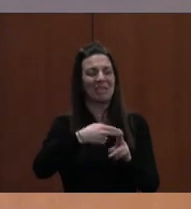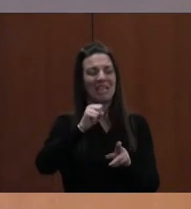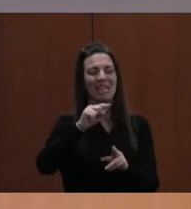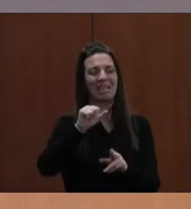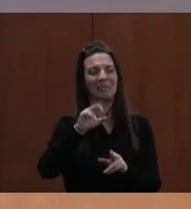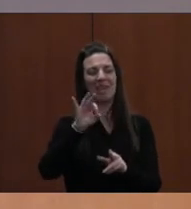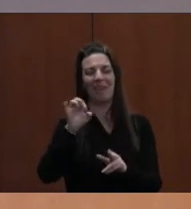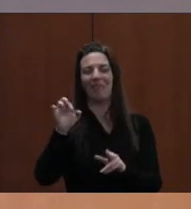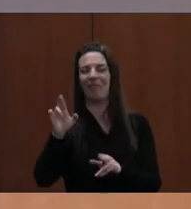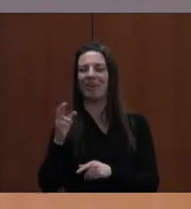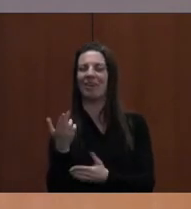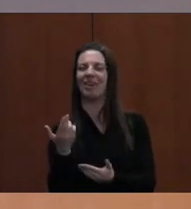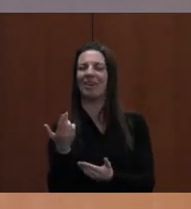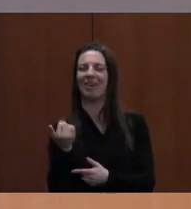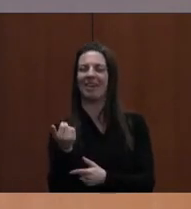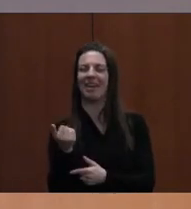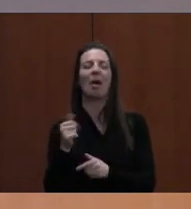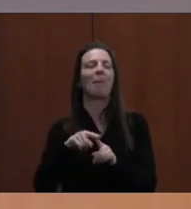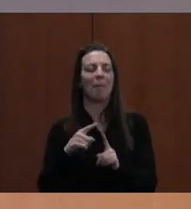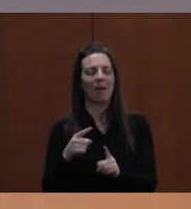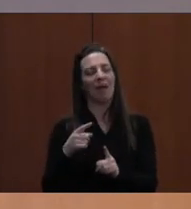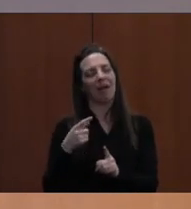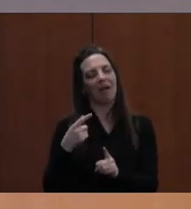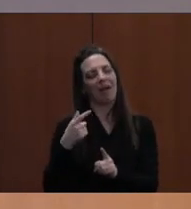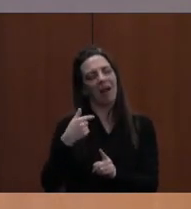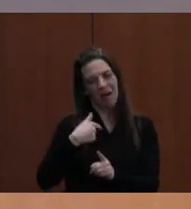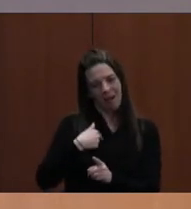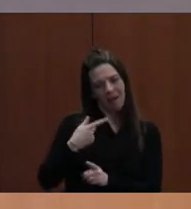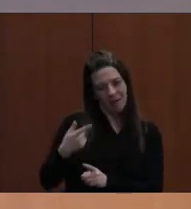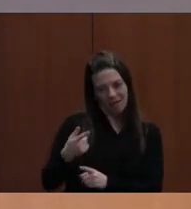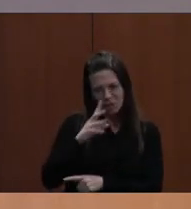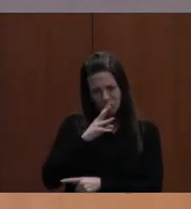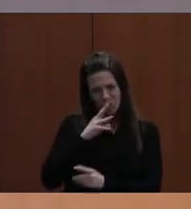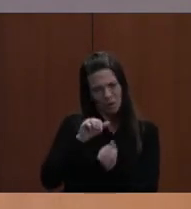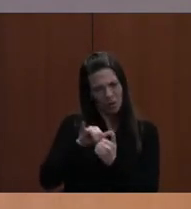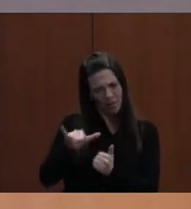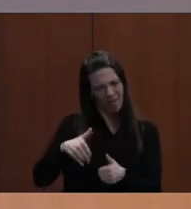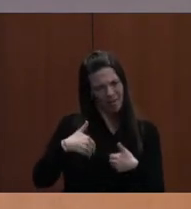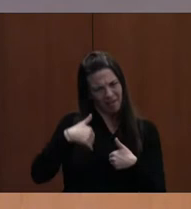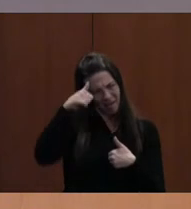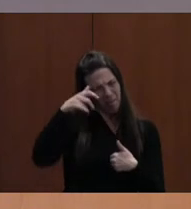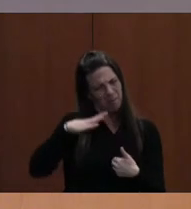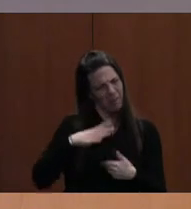I talked to him one day privately, and I said to him,